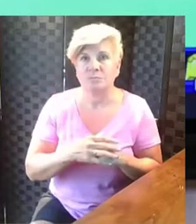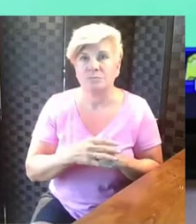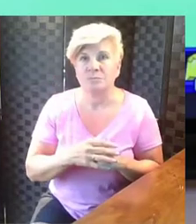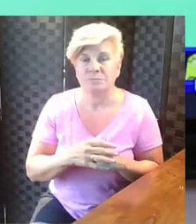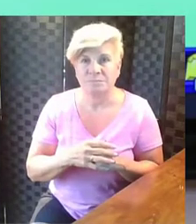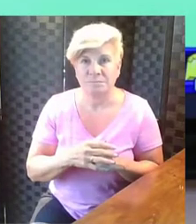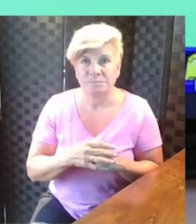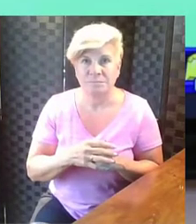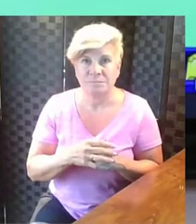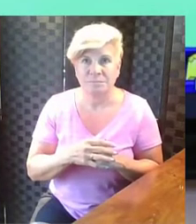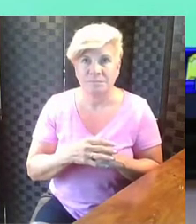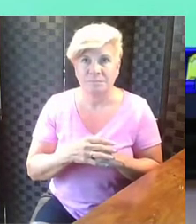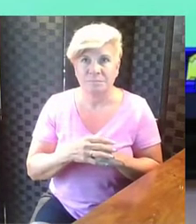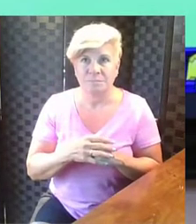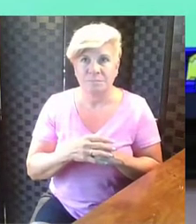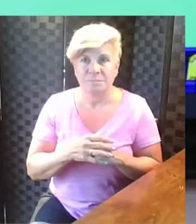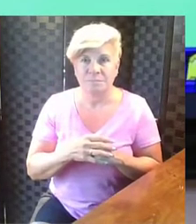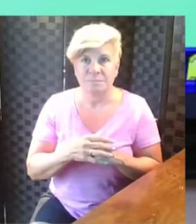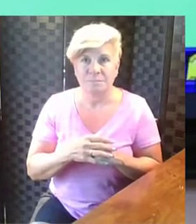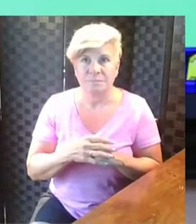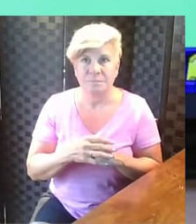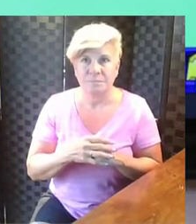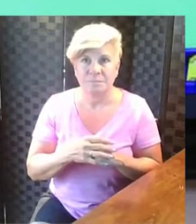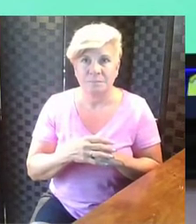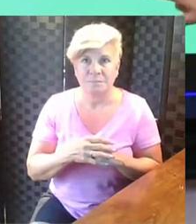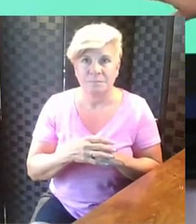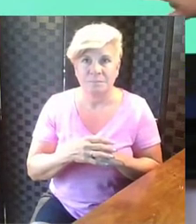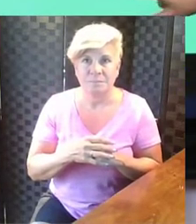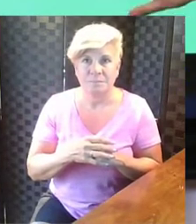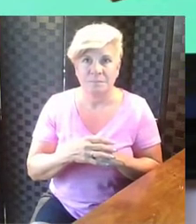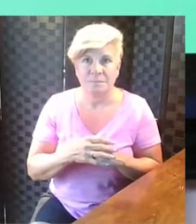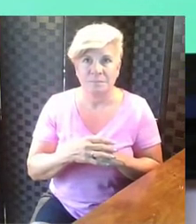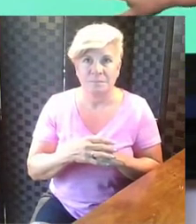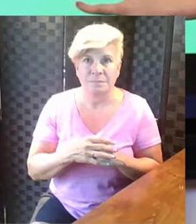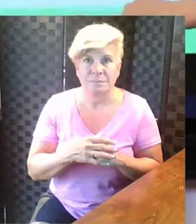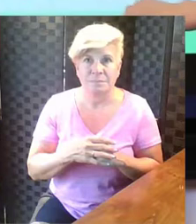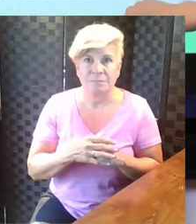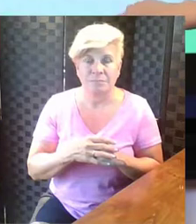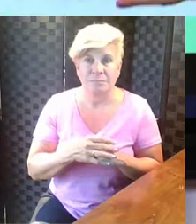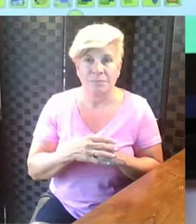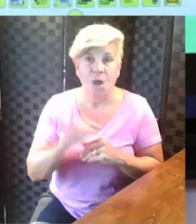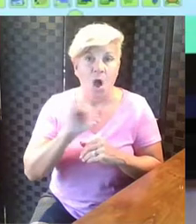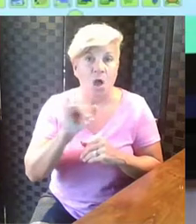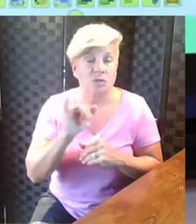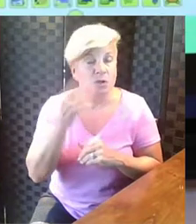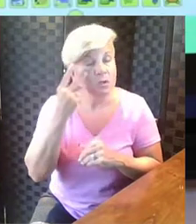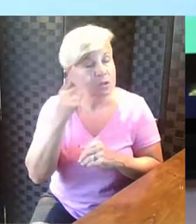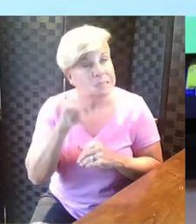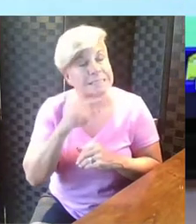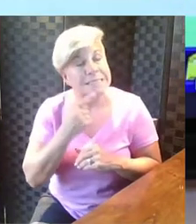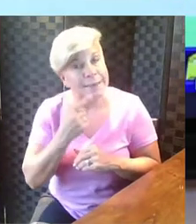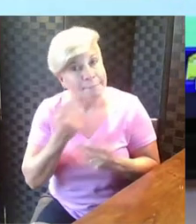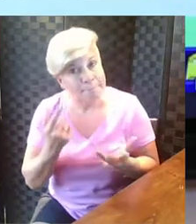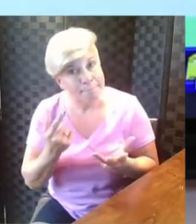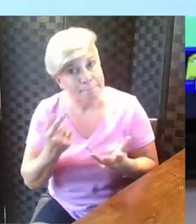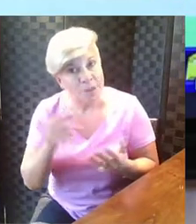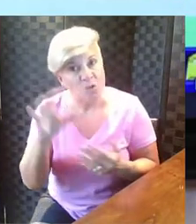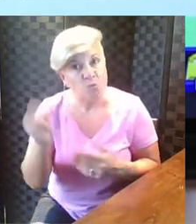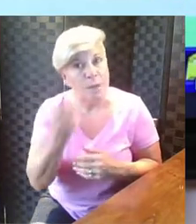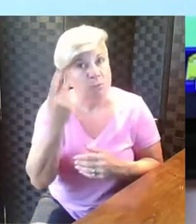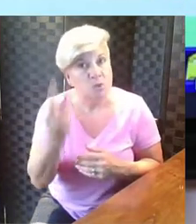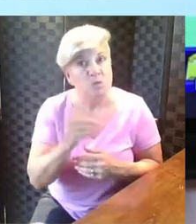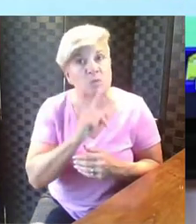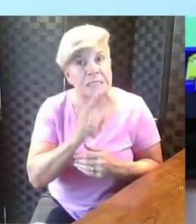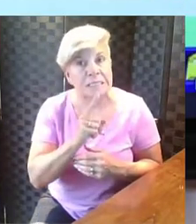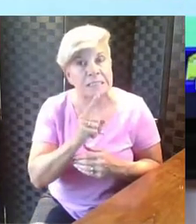than grab two. We also could look at it and say grab